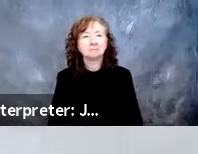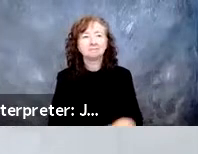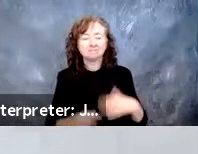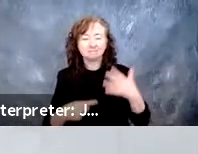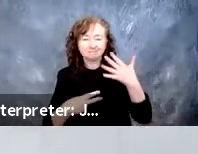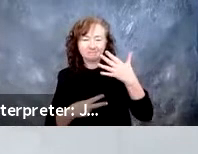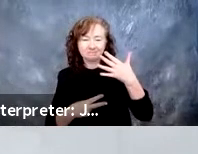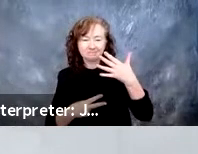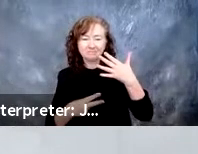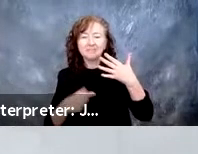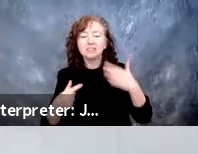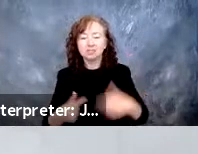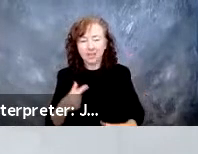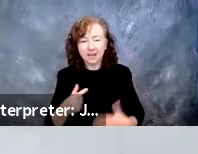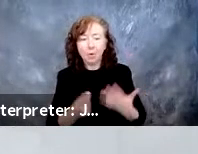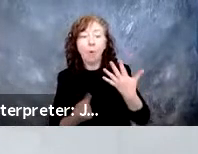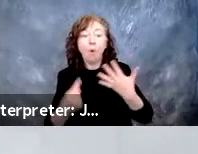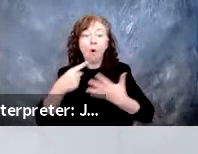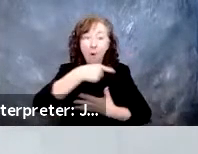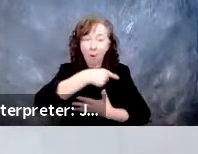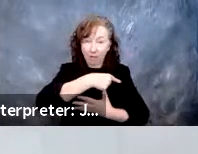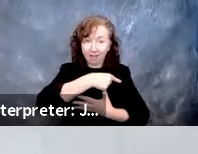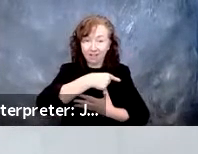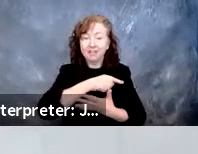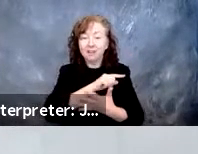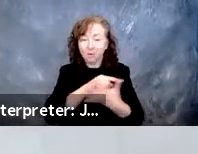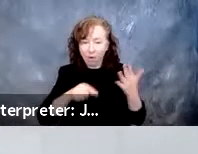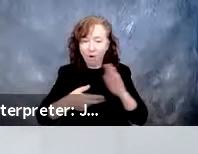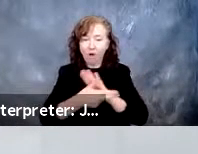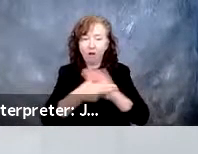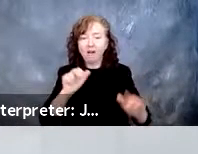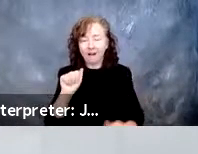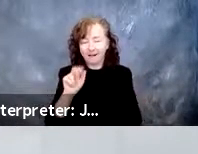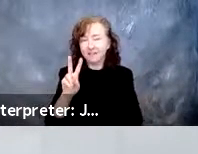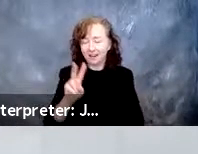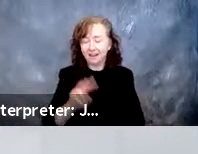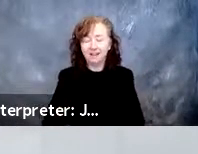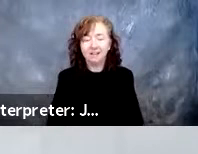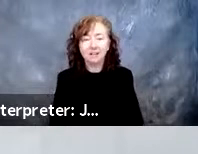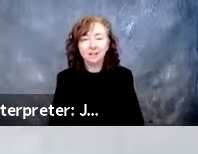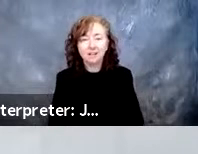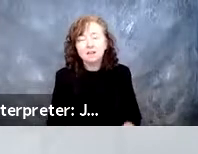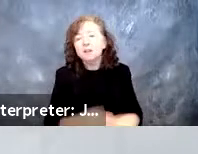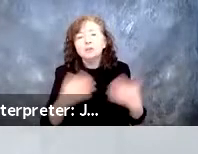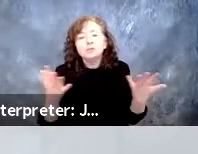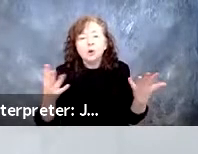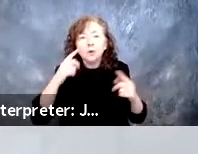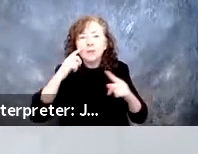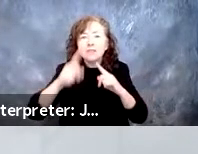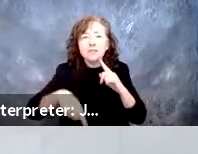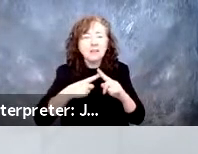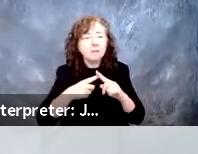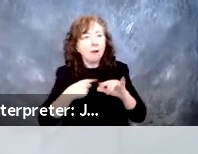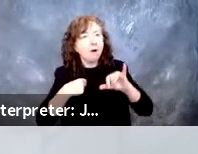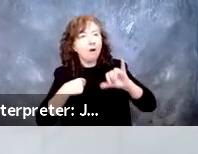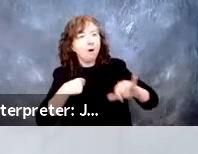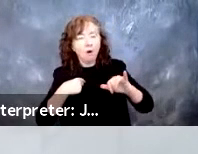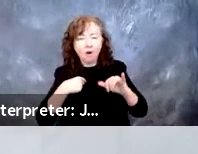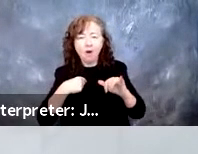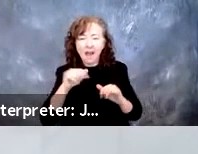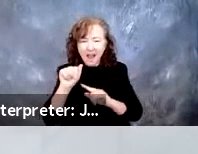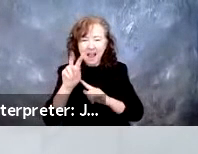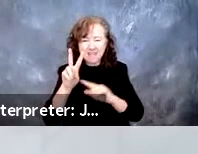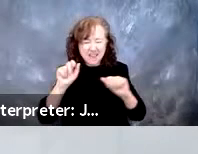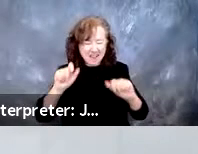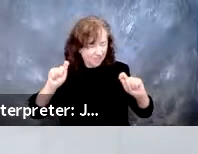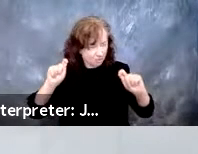They're all of the above. So I think what's important as we even talk about how this has the chance to really change transportation options